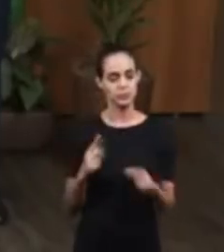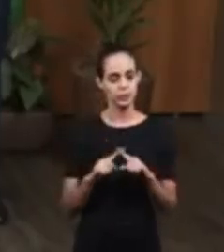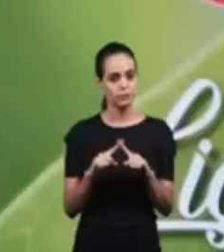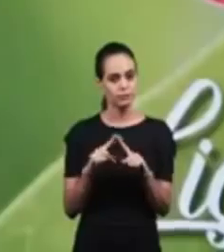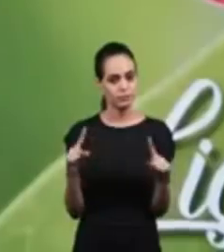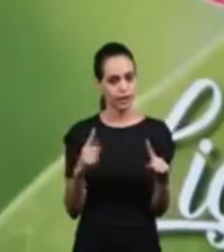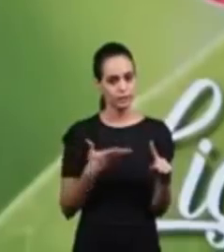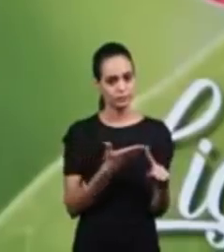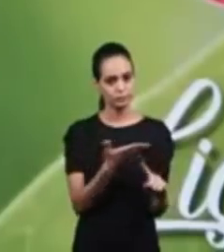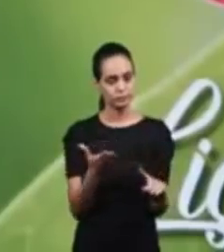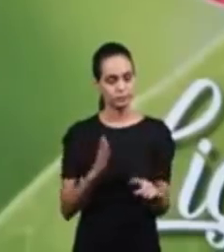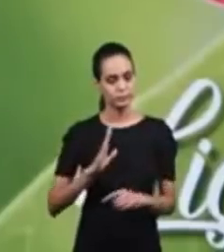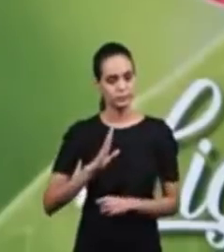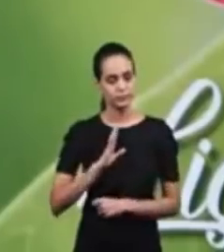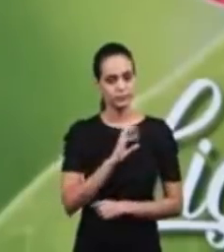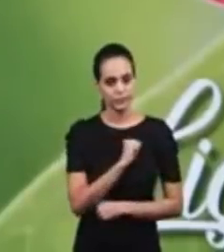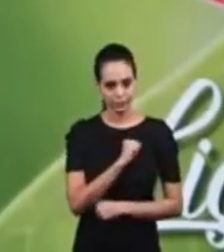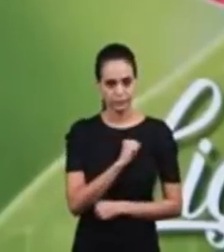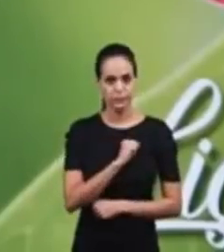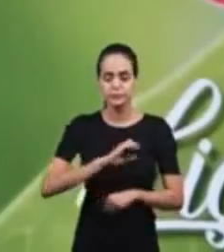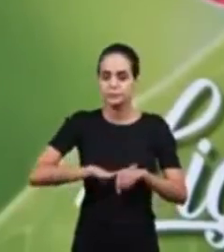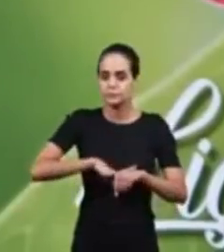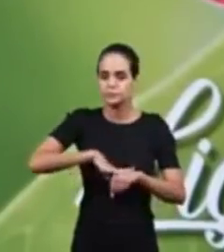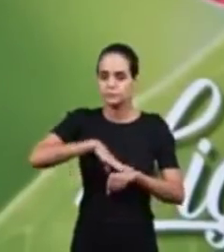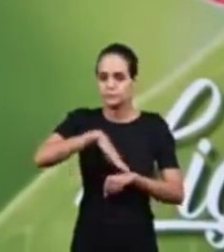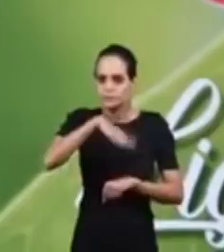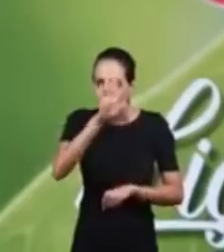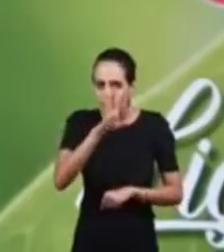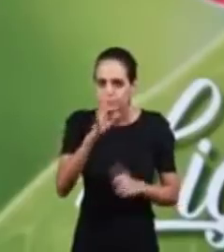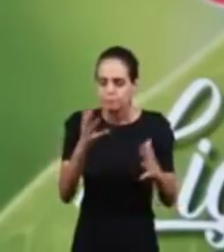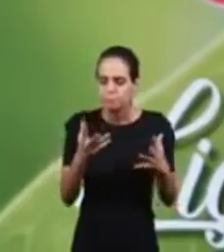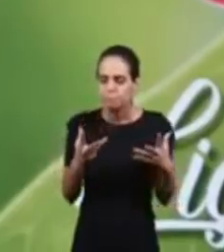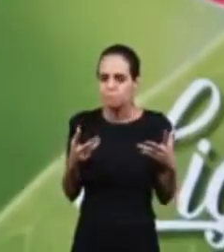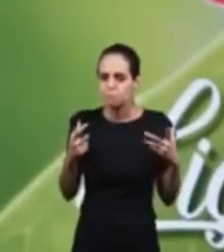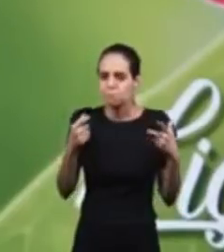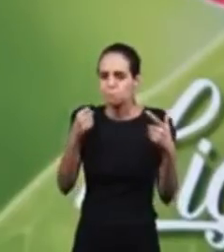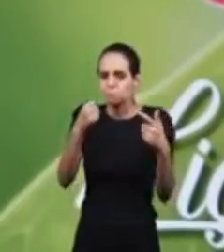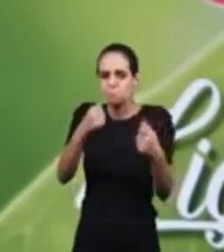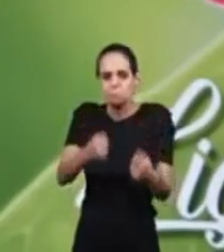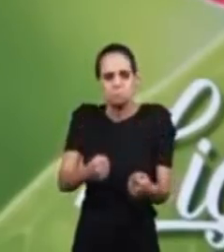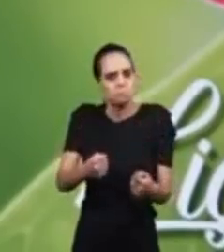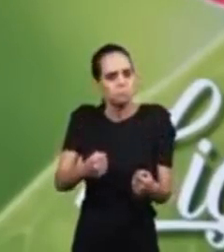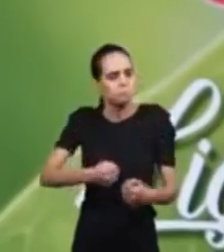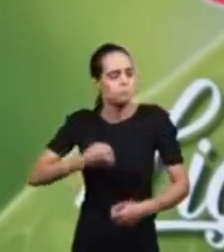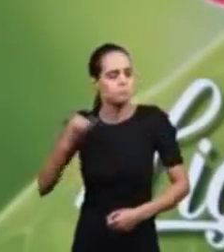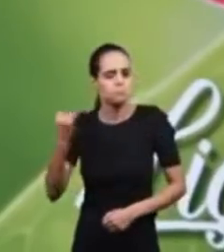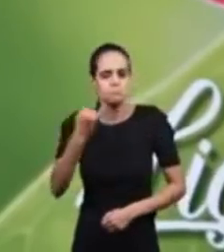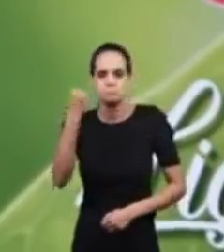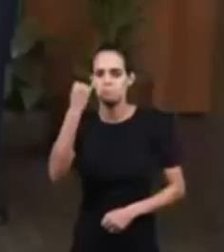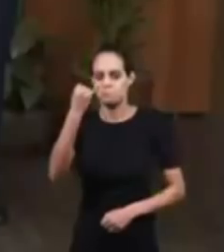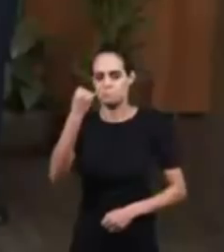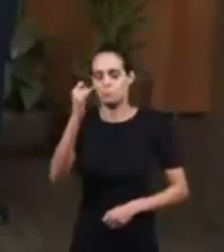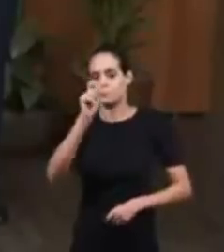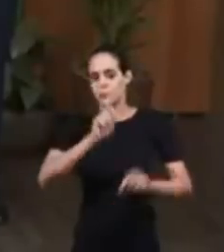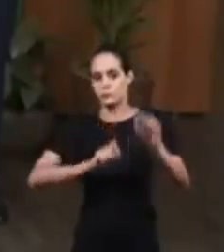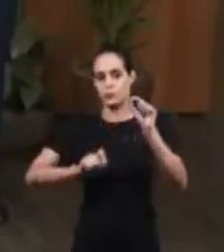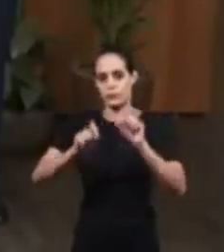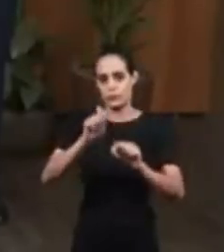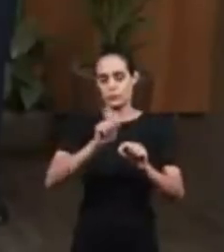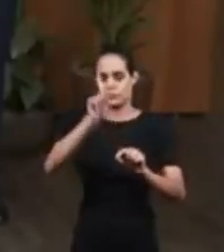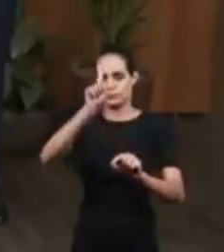part in this story is what is prophetic. That's what's most notable here.